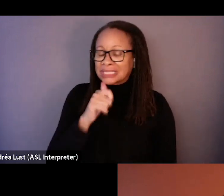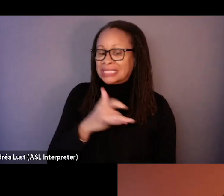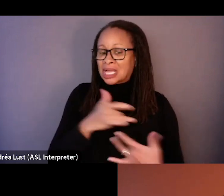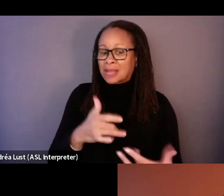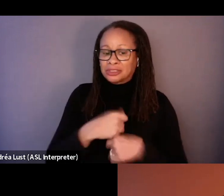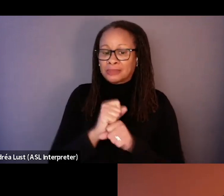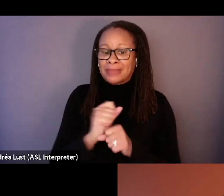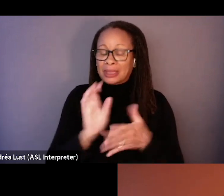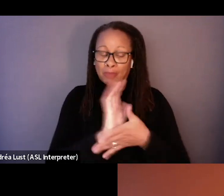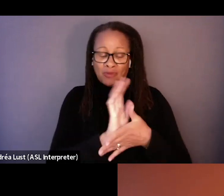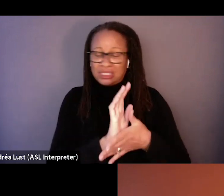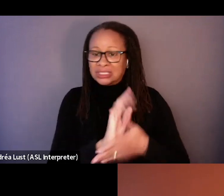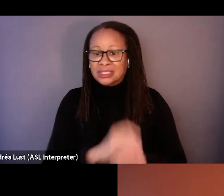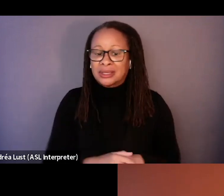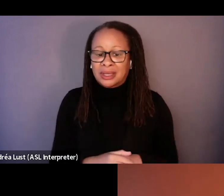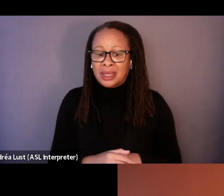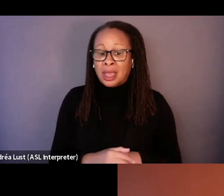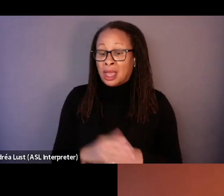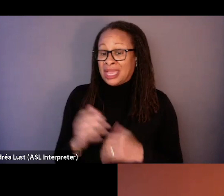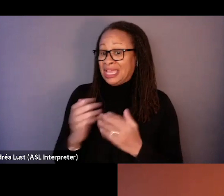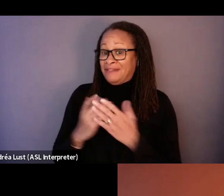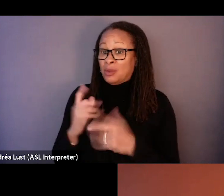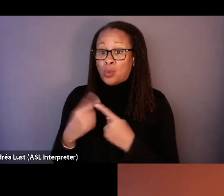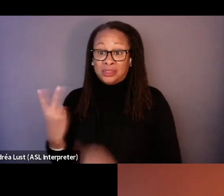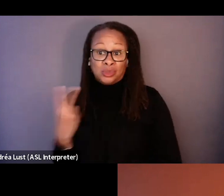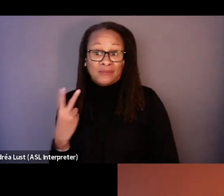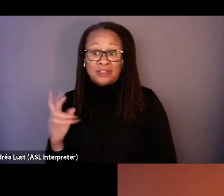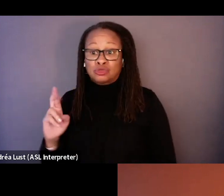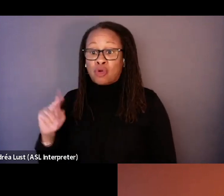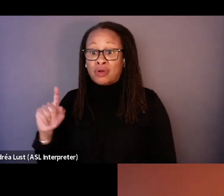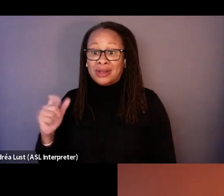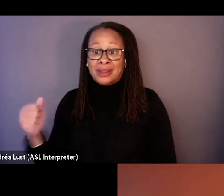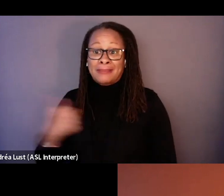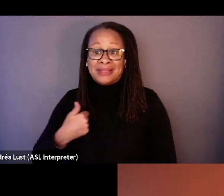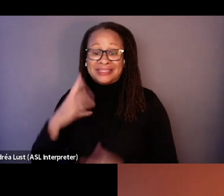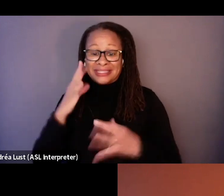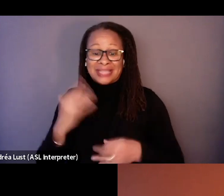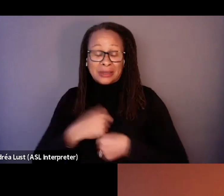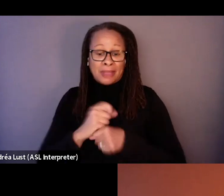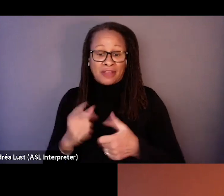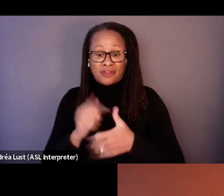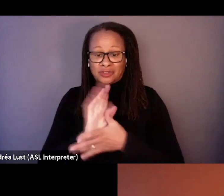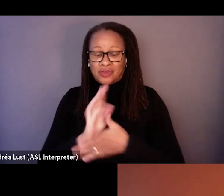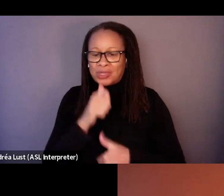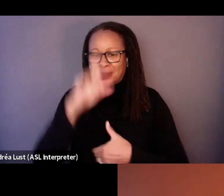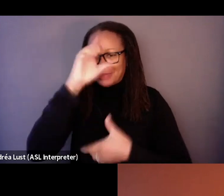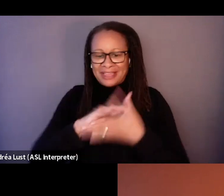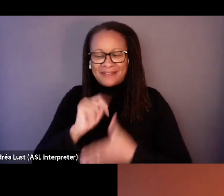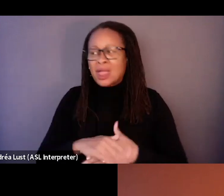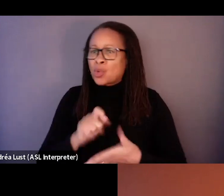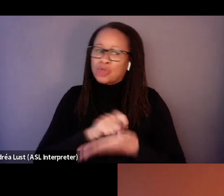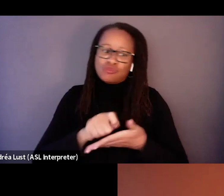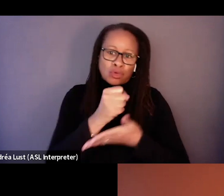to make cinema. Even when Ronit and I decided that we're going to make our first film, we didn't really believe that we're going to make a film. We wrote a script and like,